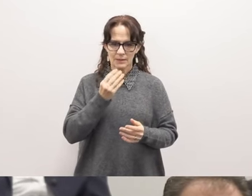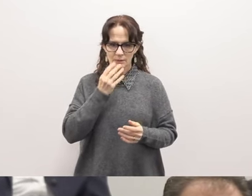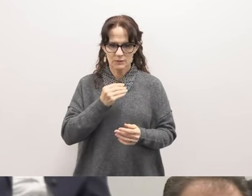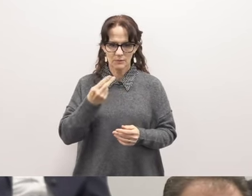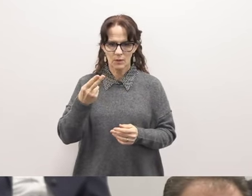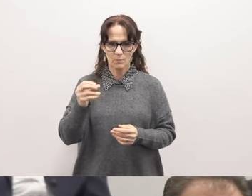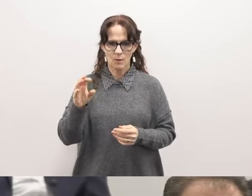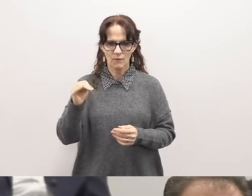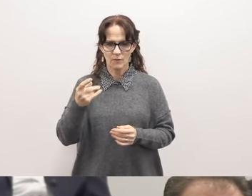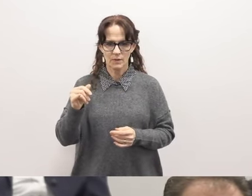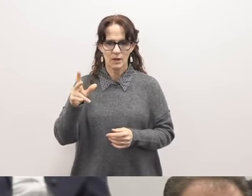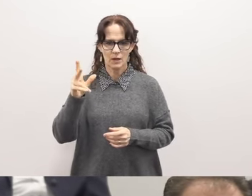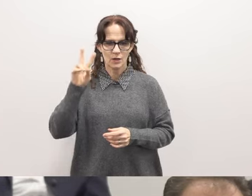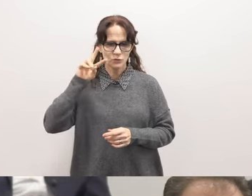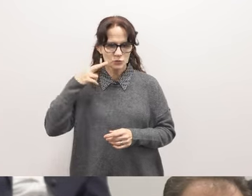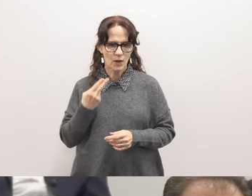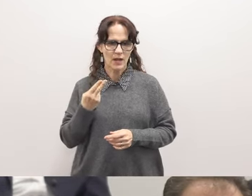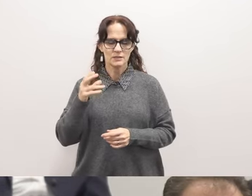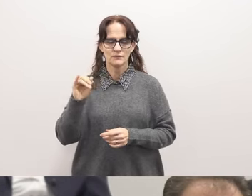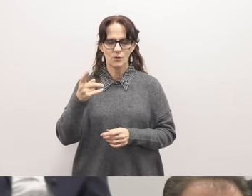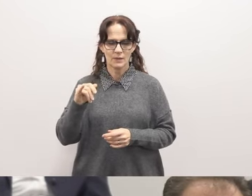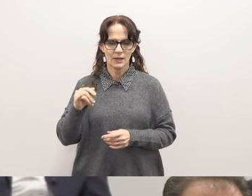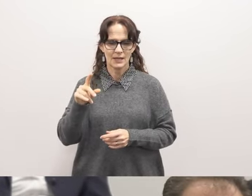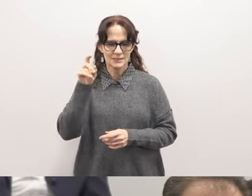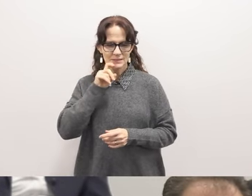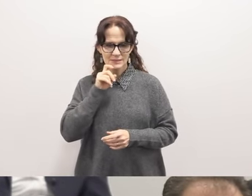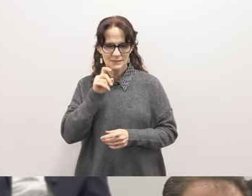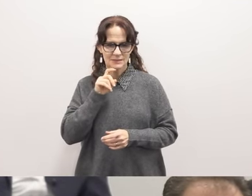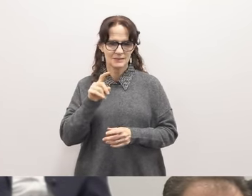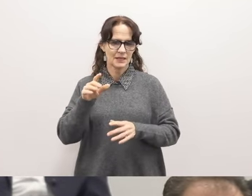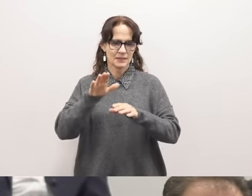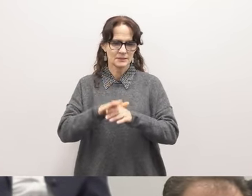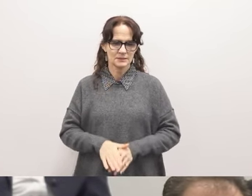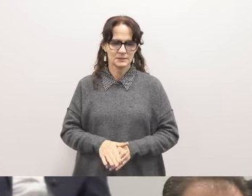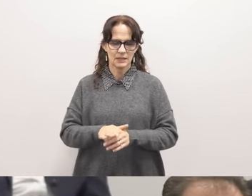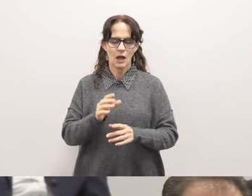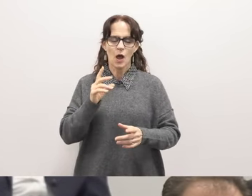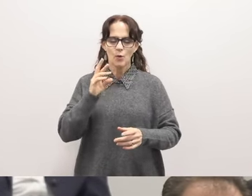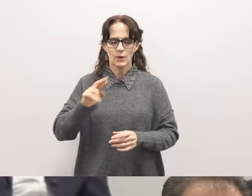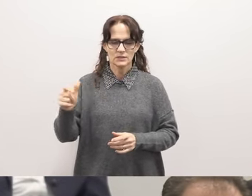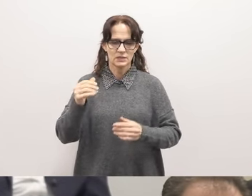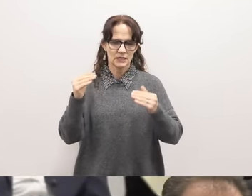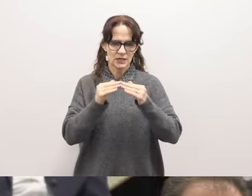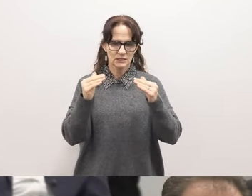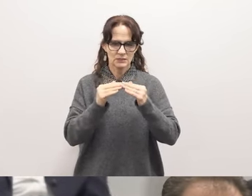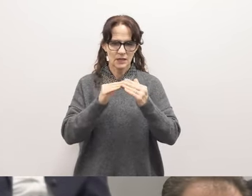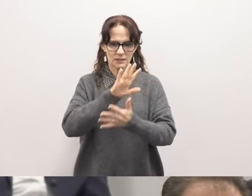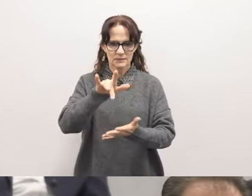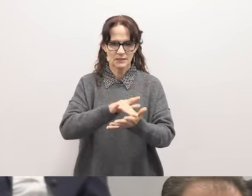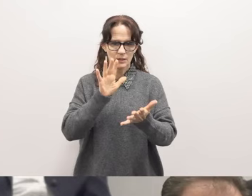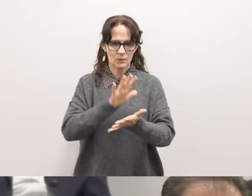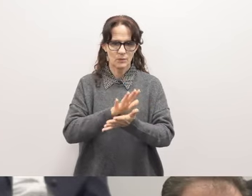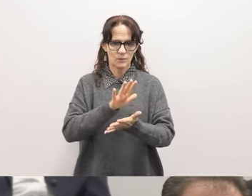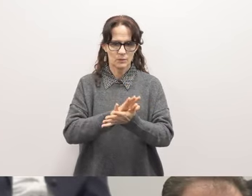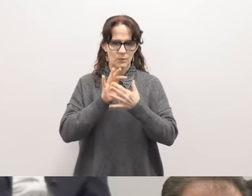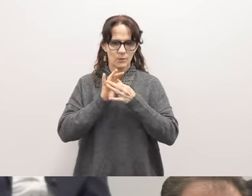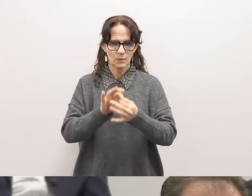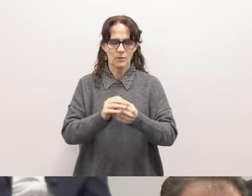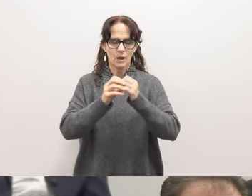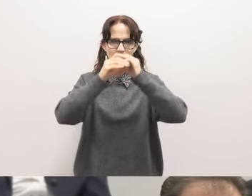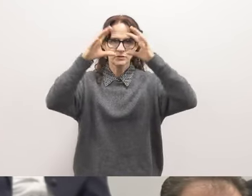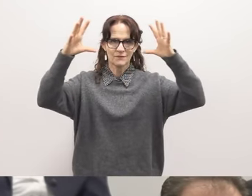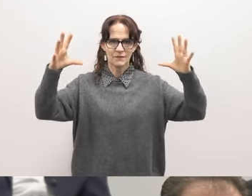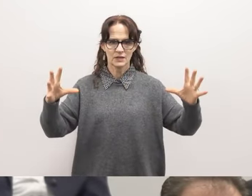homophobia, transphobia, and sexism. Our vision for a racially just and relationship-centered school is tied to a larger vision